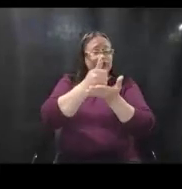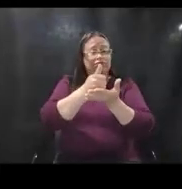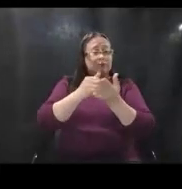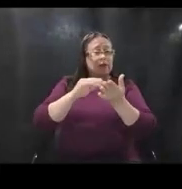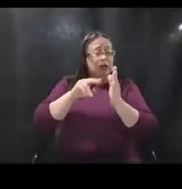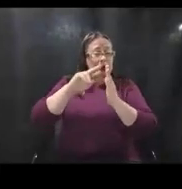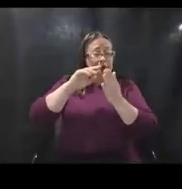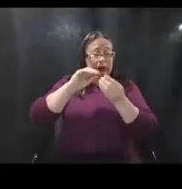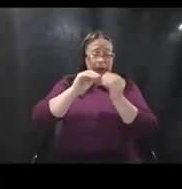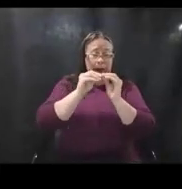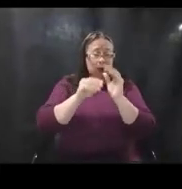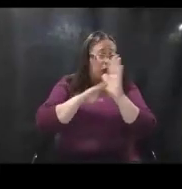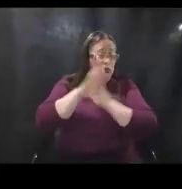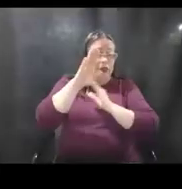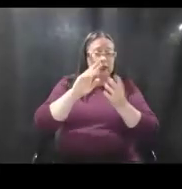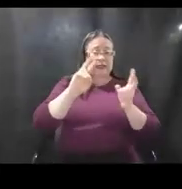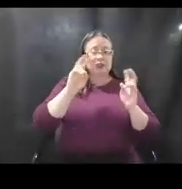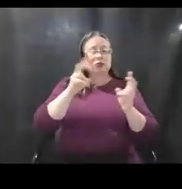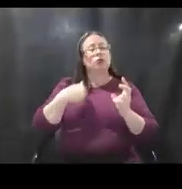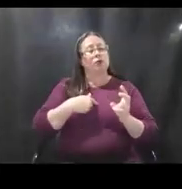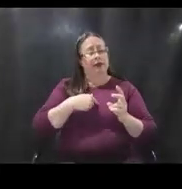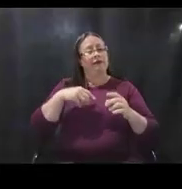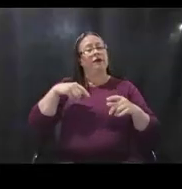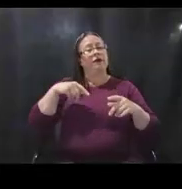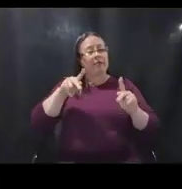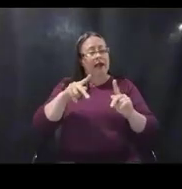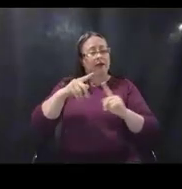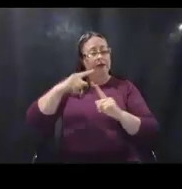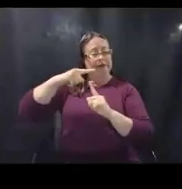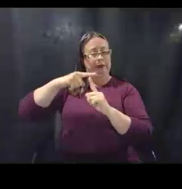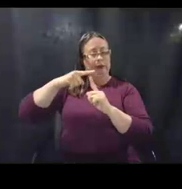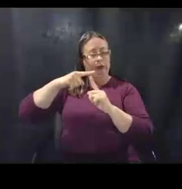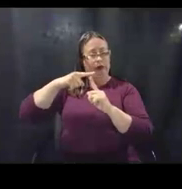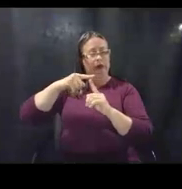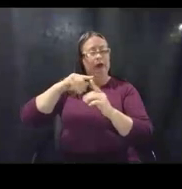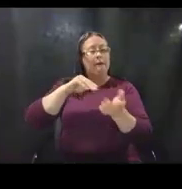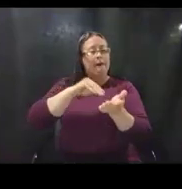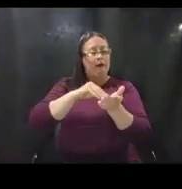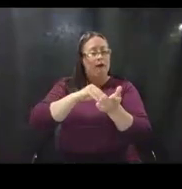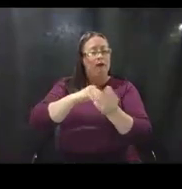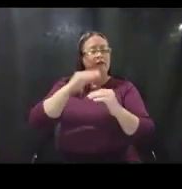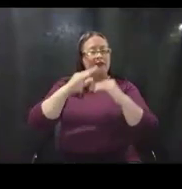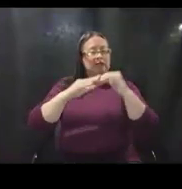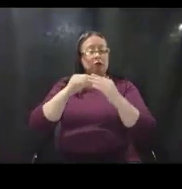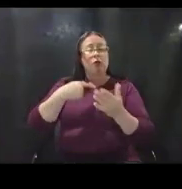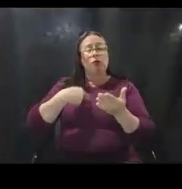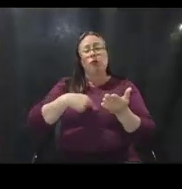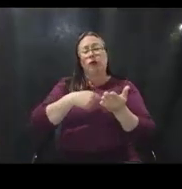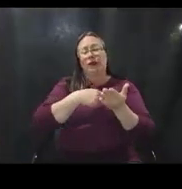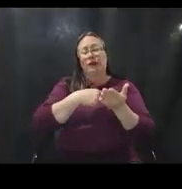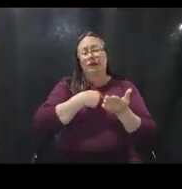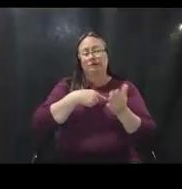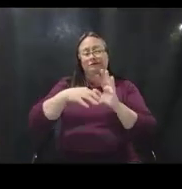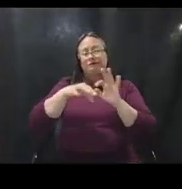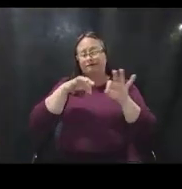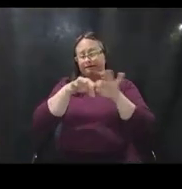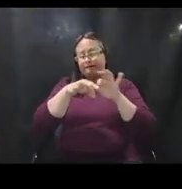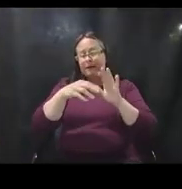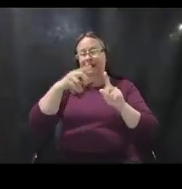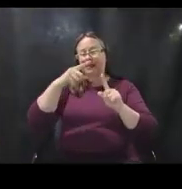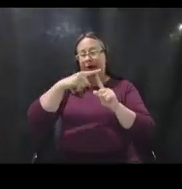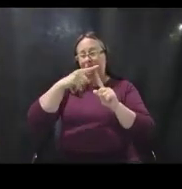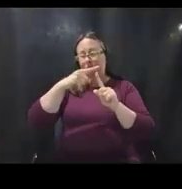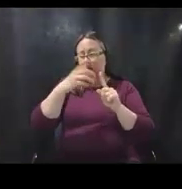issues, we have also allowed eligibility for temporary medical facilities. And what we mean by temporary medical facility